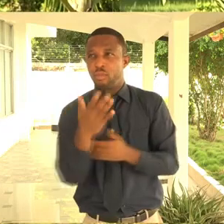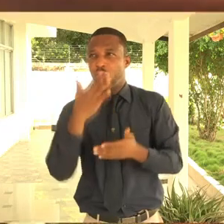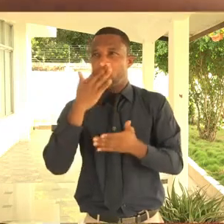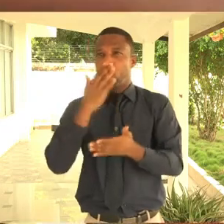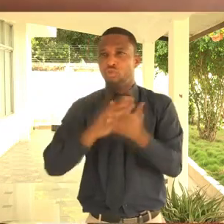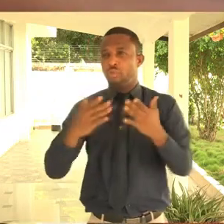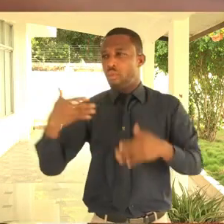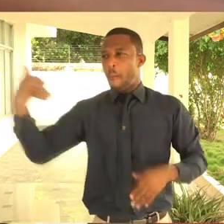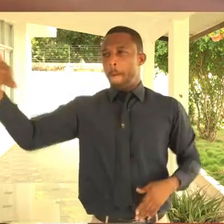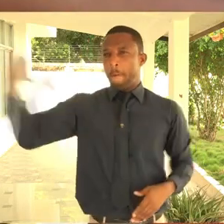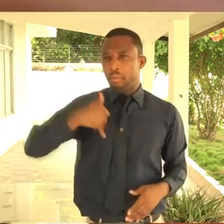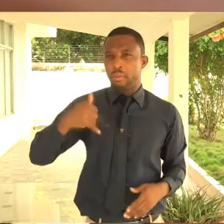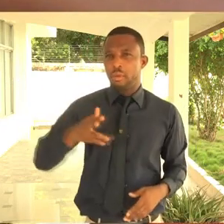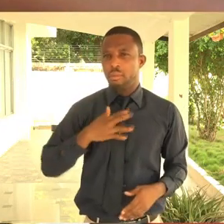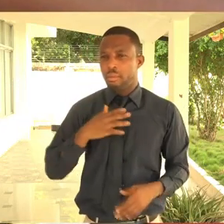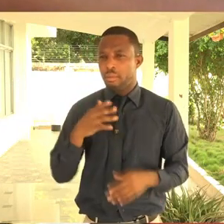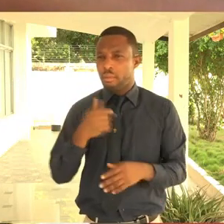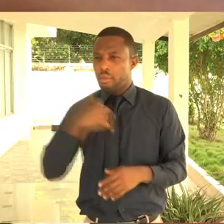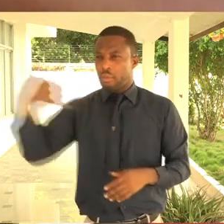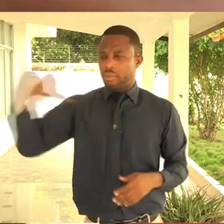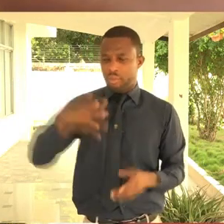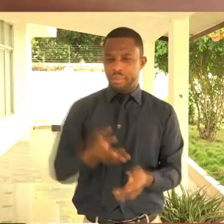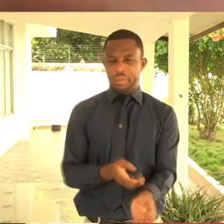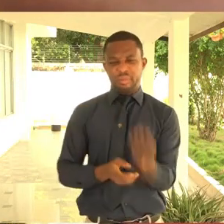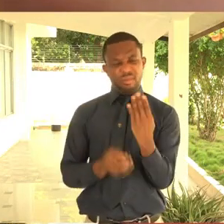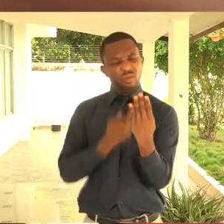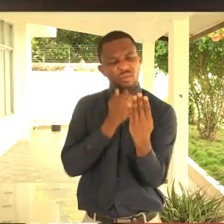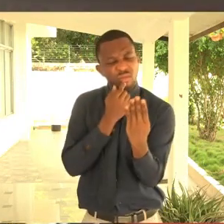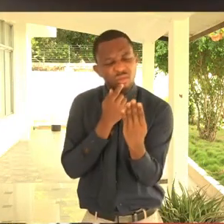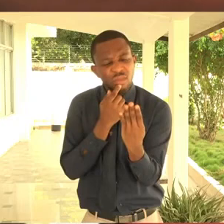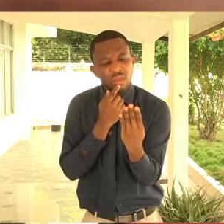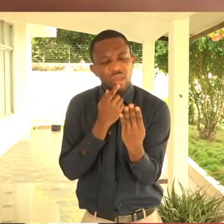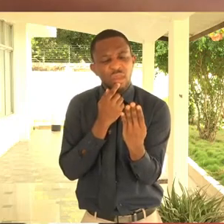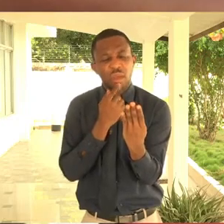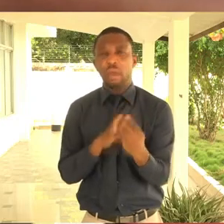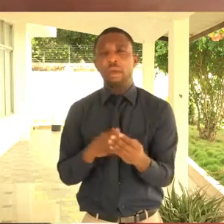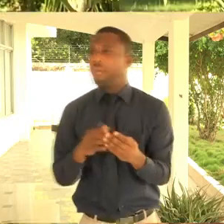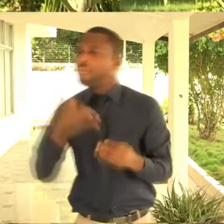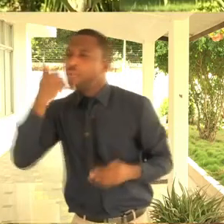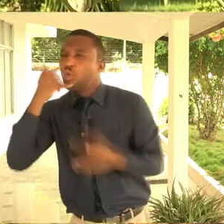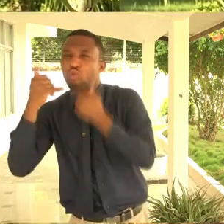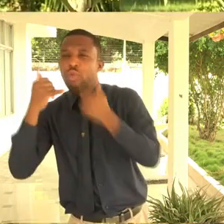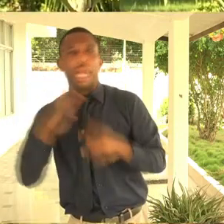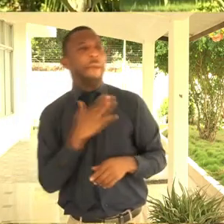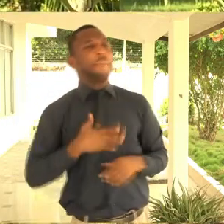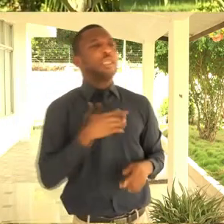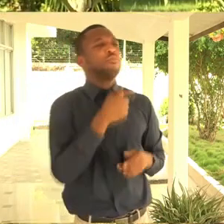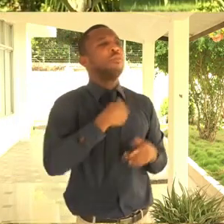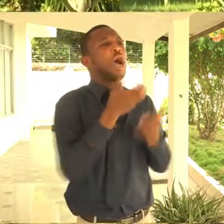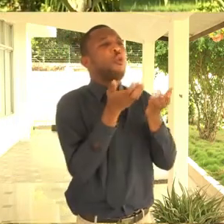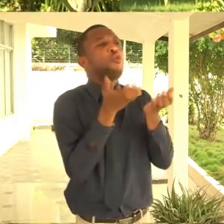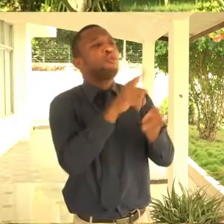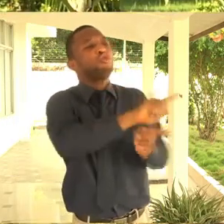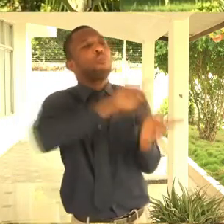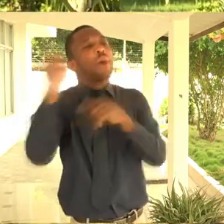a press briefing on COVID-19 at the Ministry of Information. And like you said, we'd like you to go out there and,